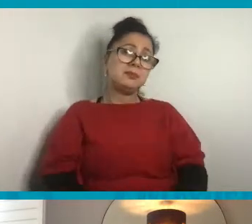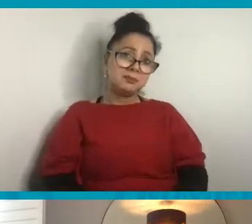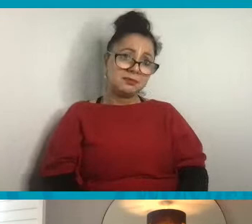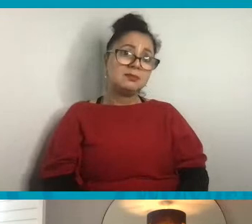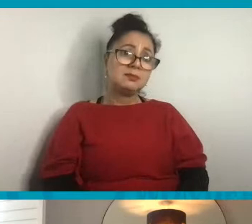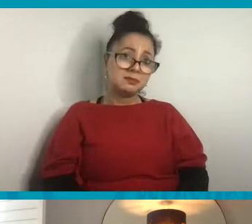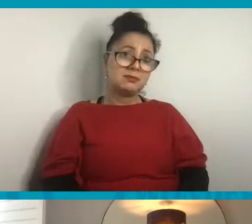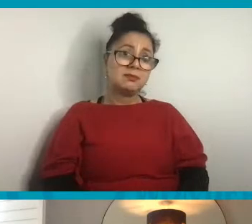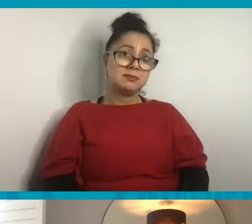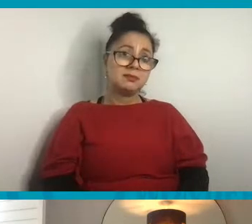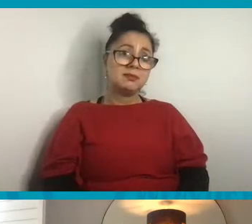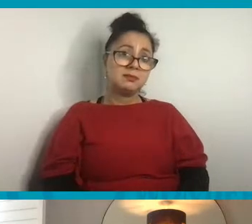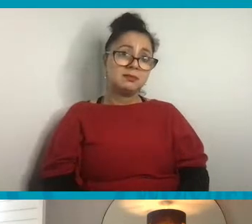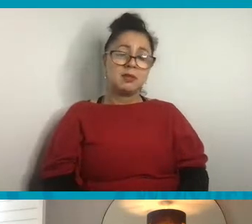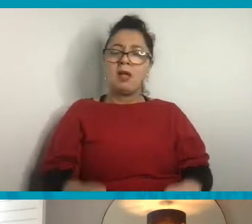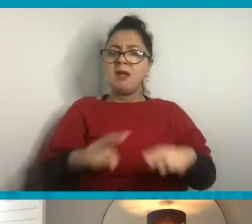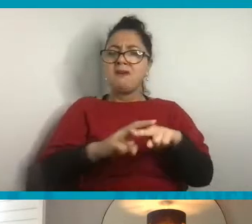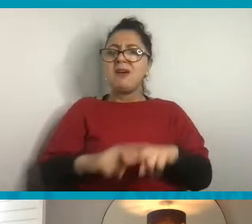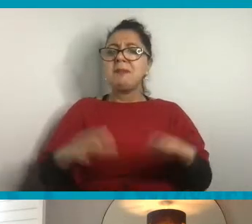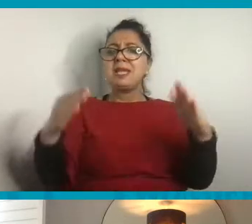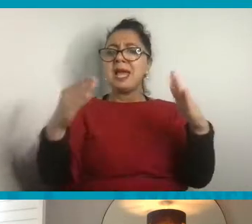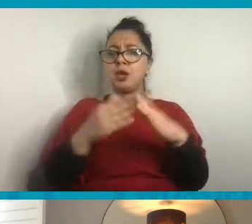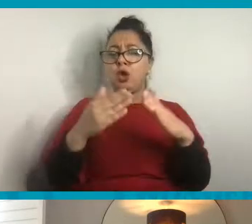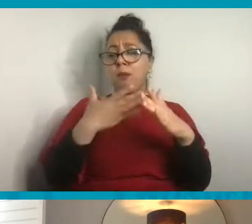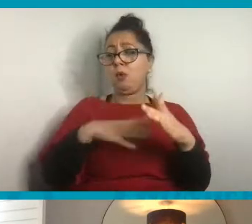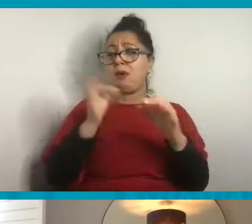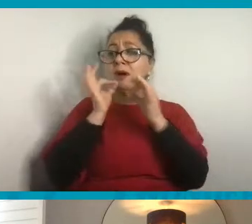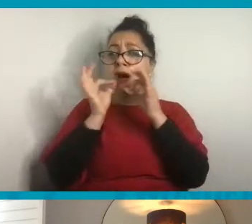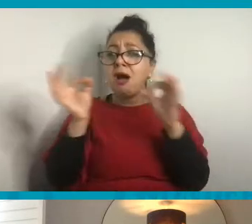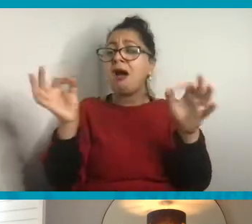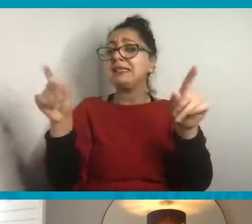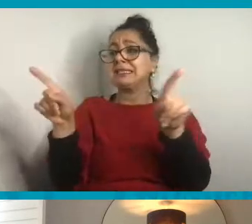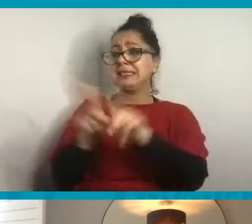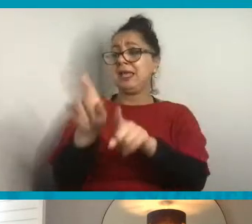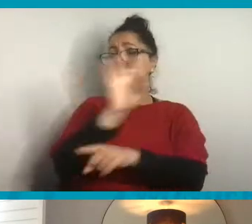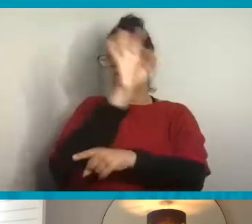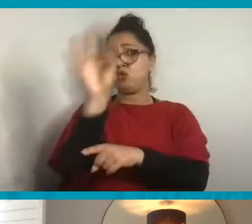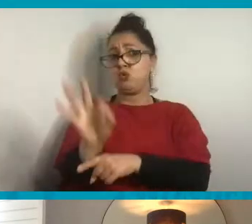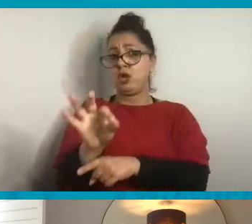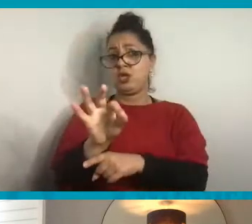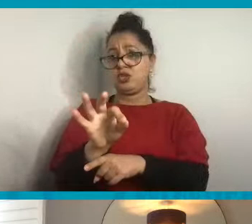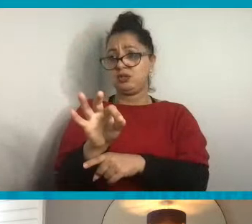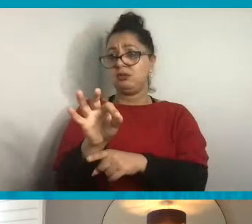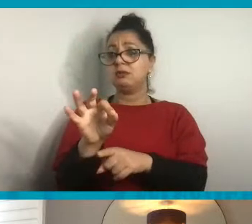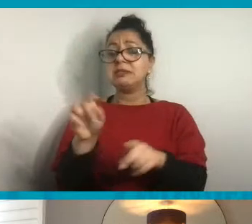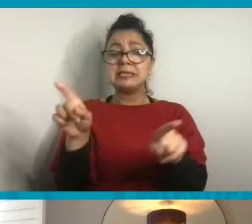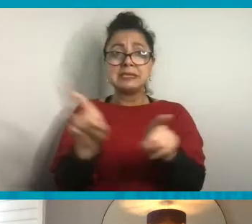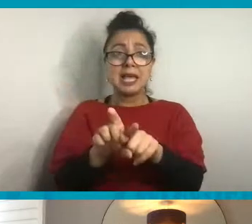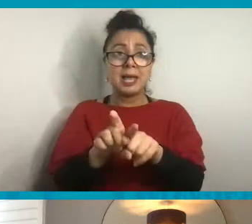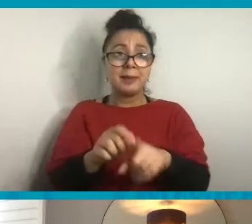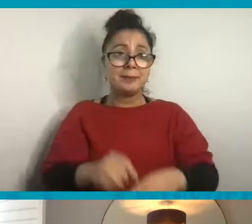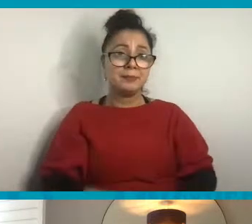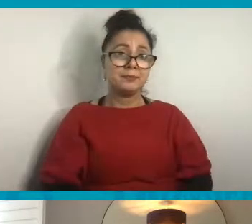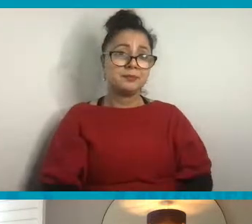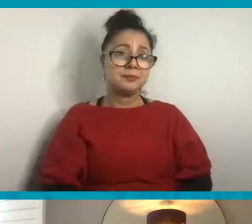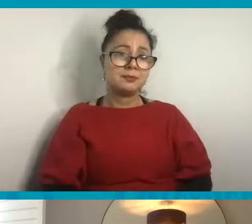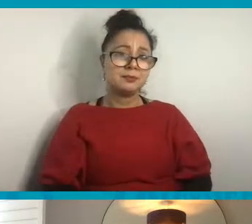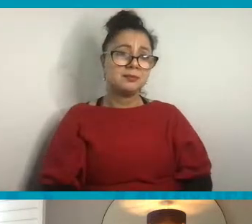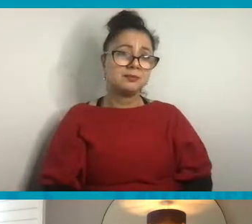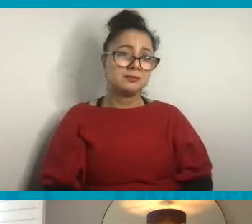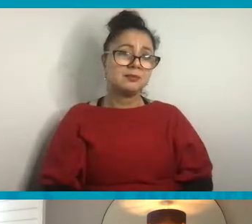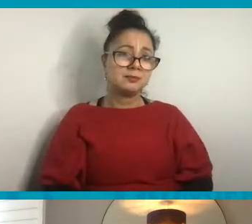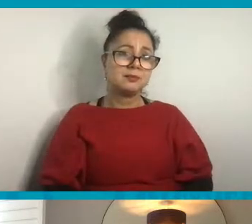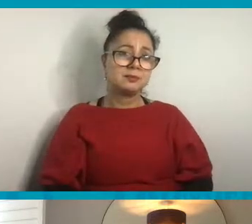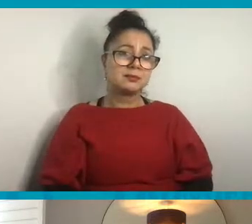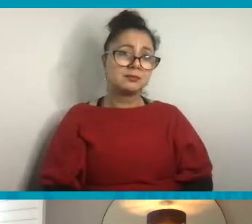So families at home, I want to ask you the same question. Thank you, Paloma, for explaining that. So families at